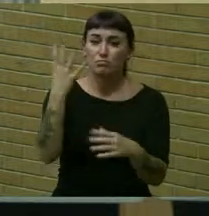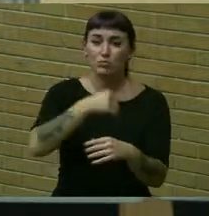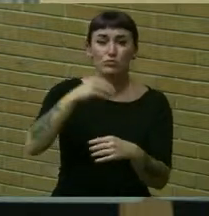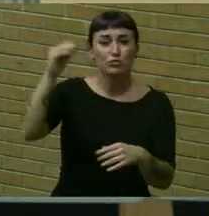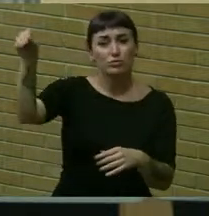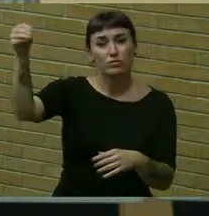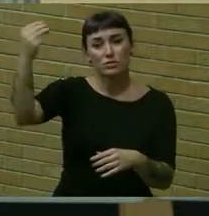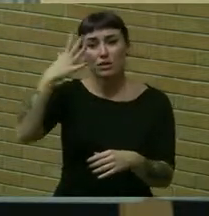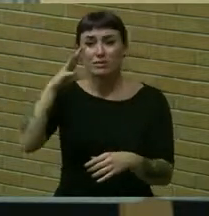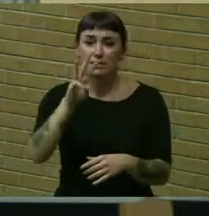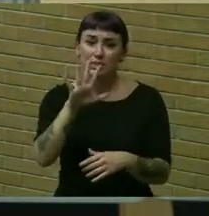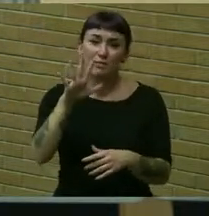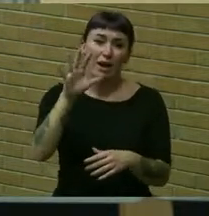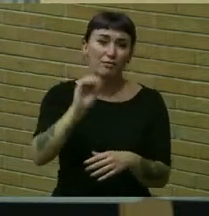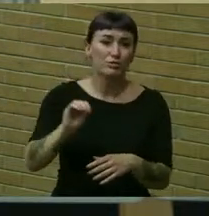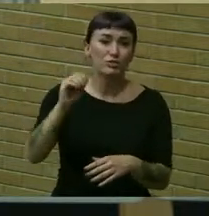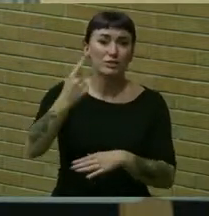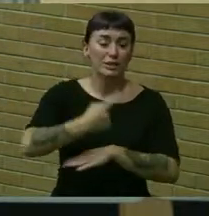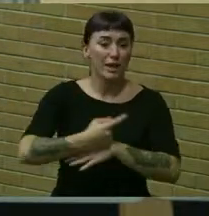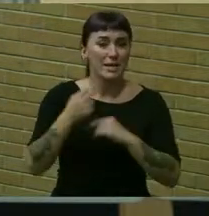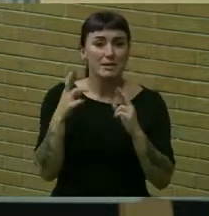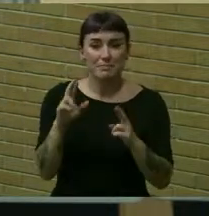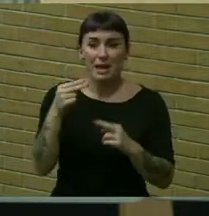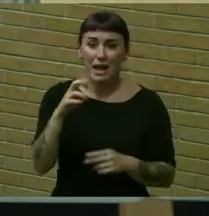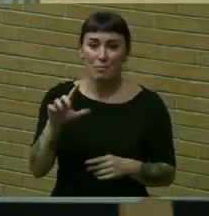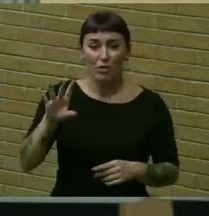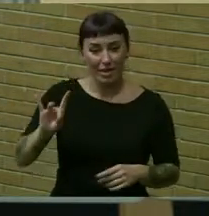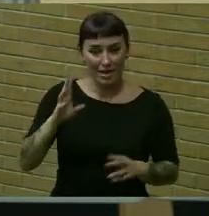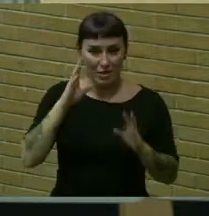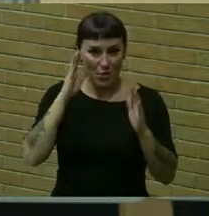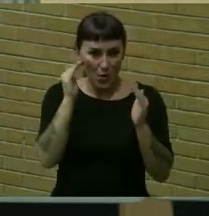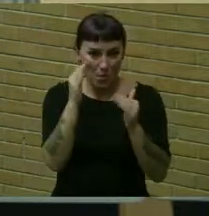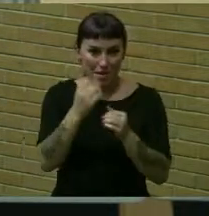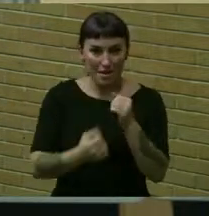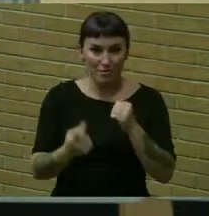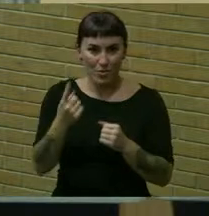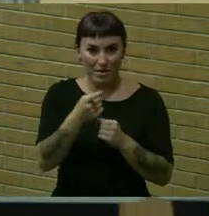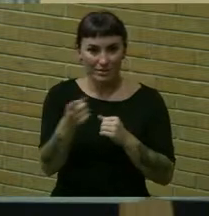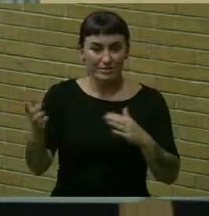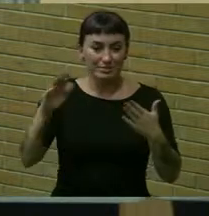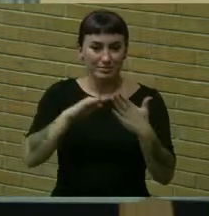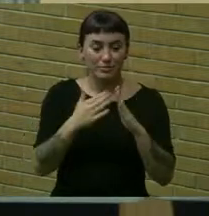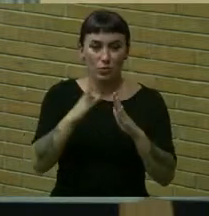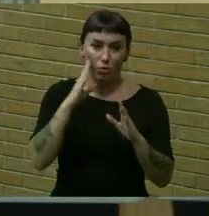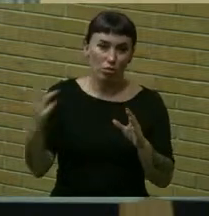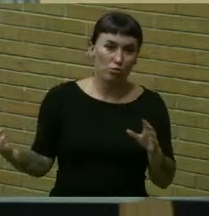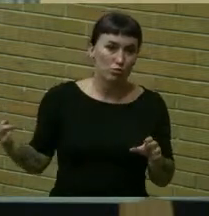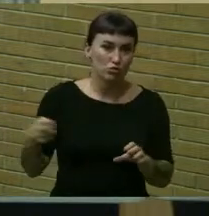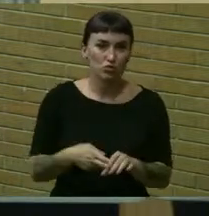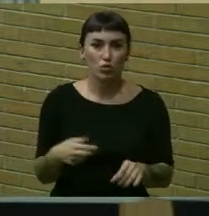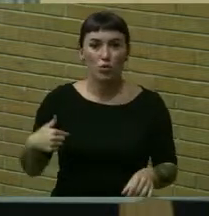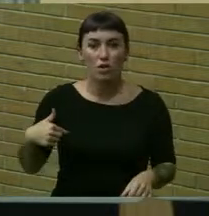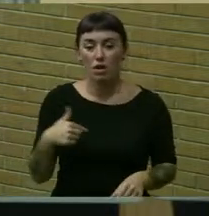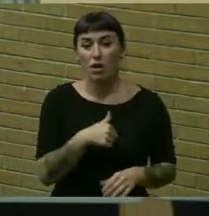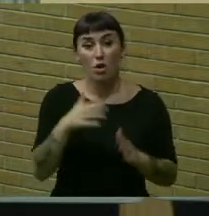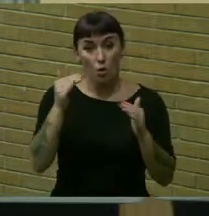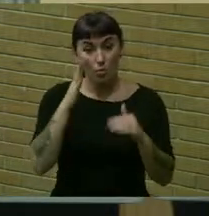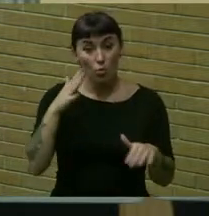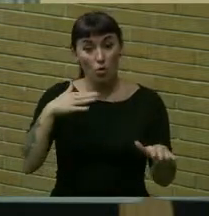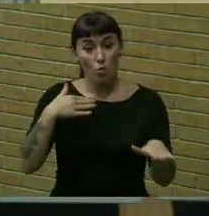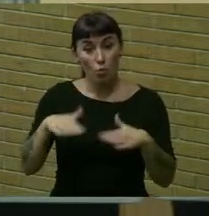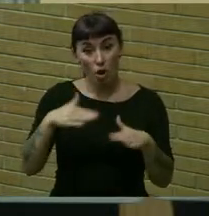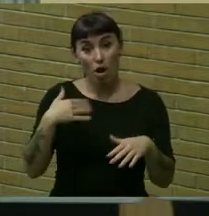65 degree day on april 8th and i hope everybody in the community will join us we hope you'll walk